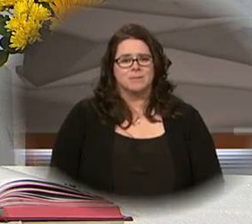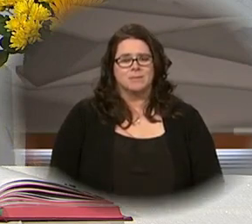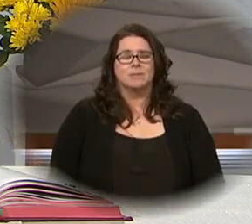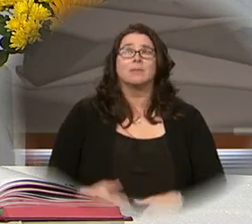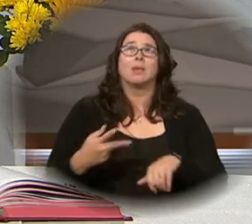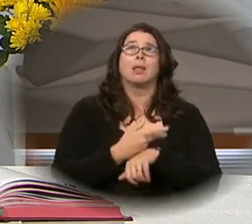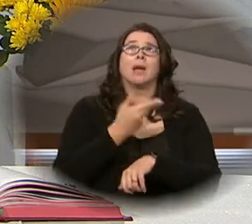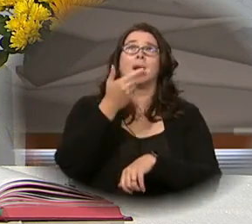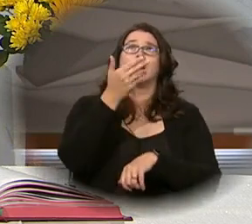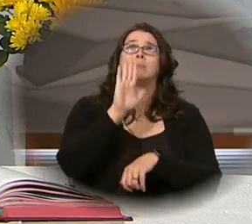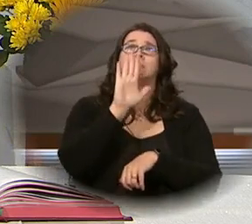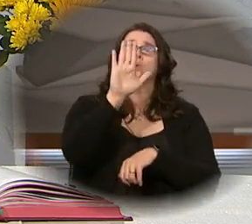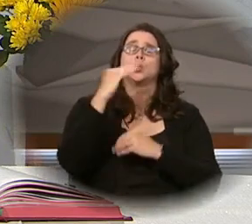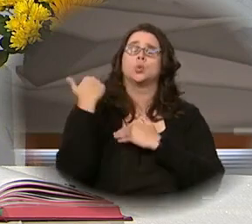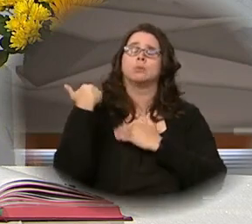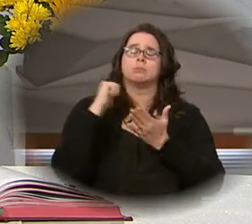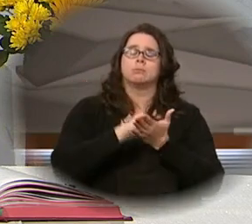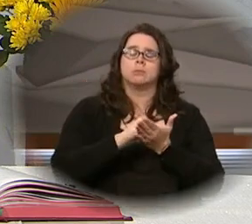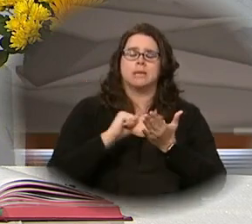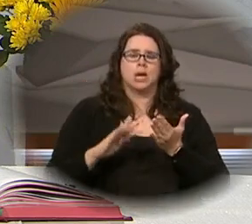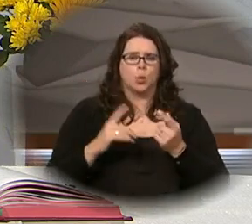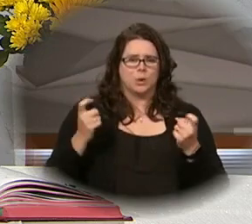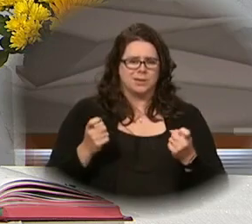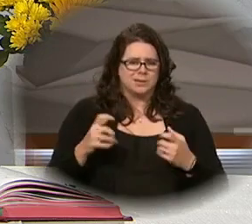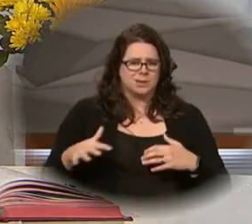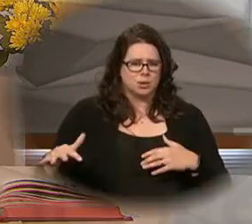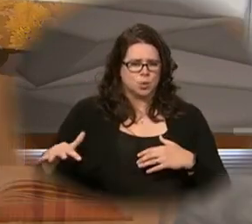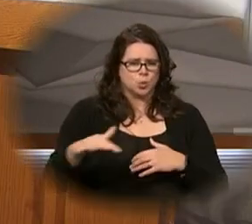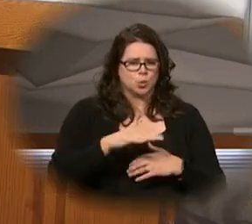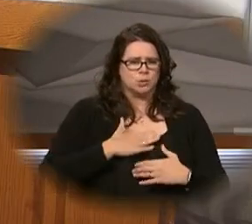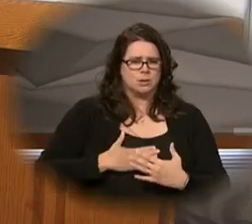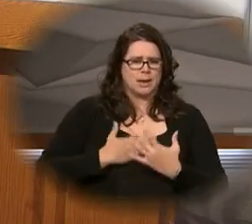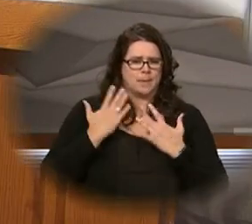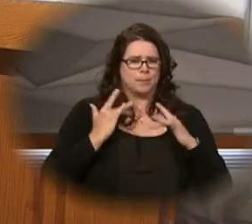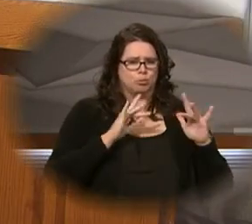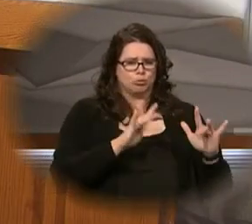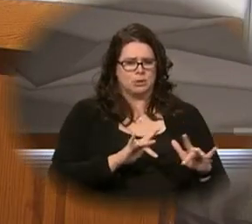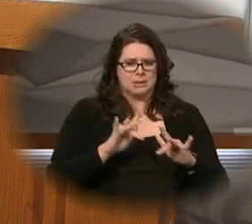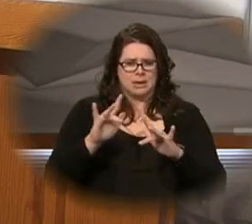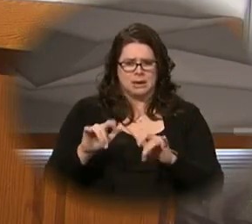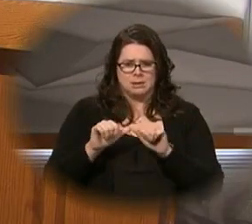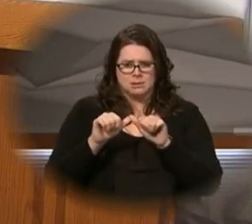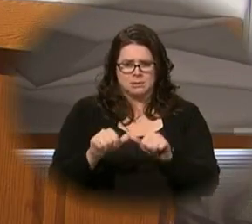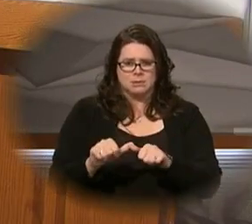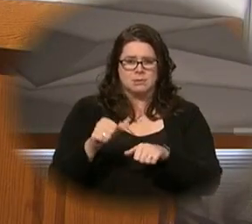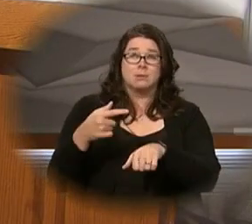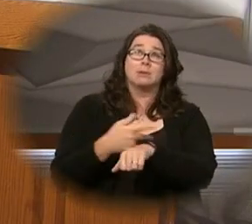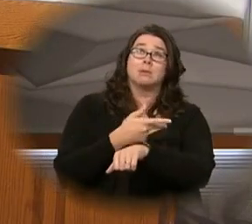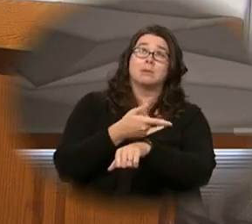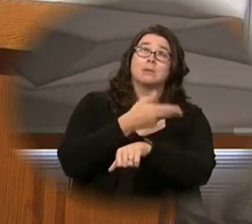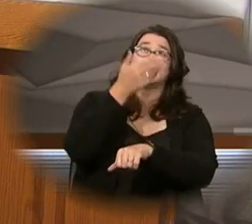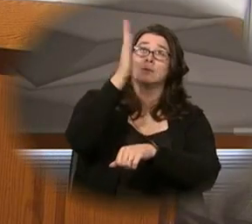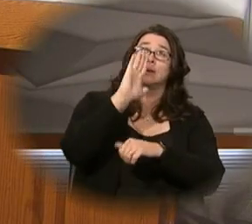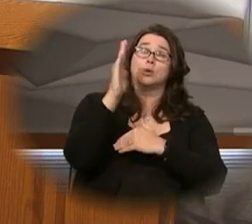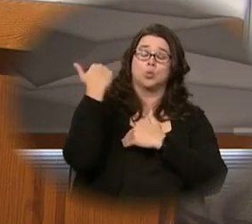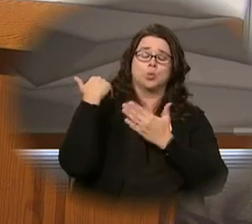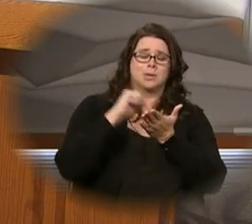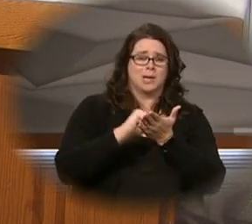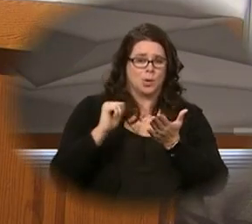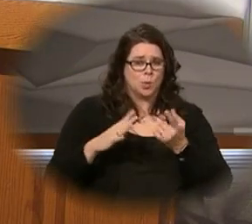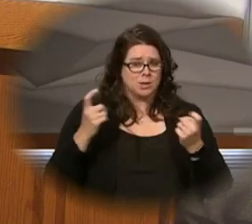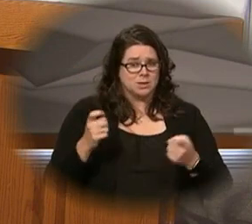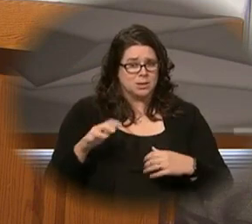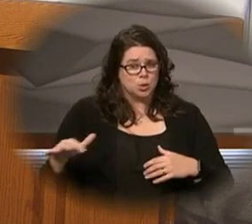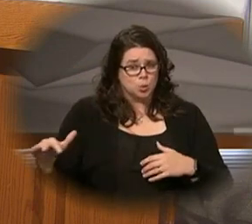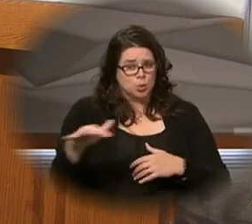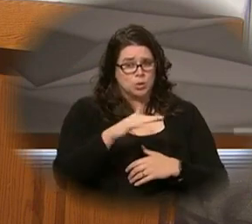Lamb of God, you take away the sins of the world. Have mercy on us. Lamb of God, you take away the sins